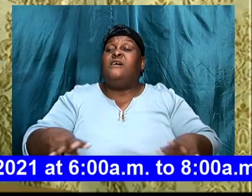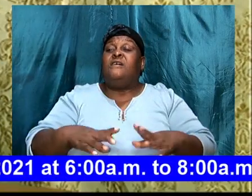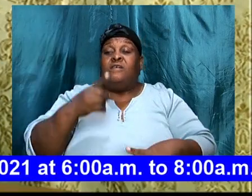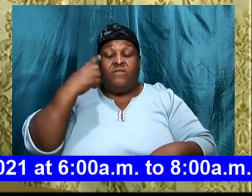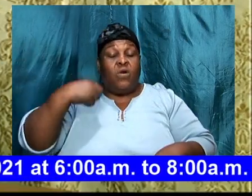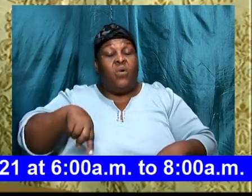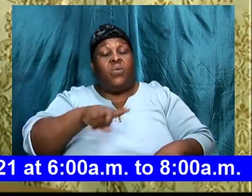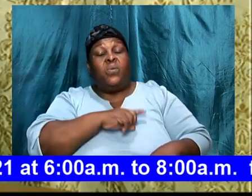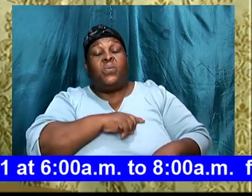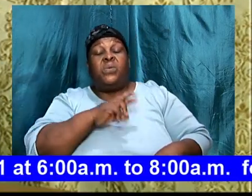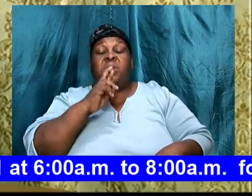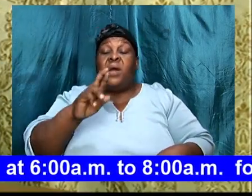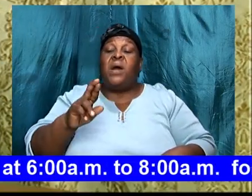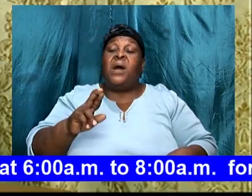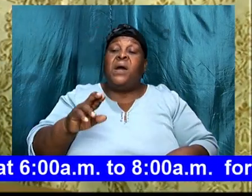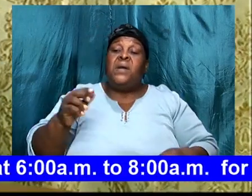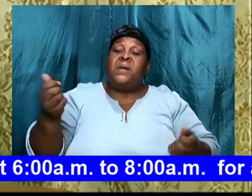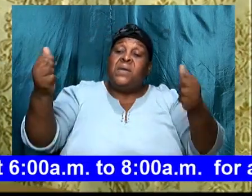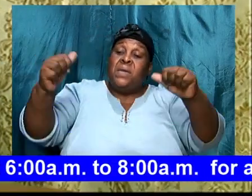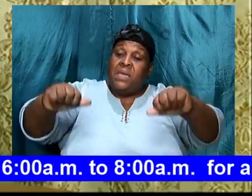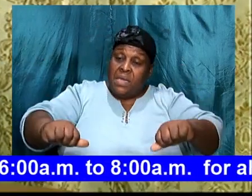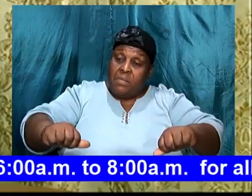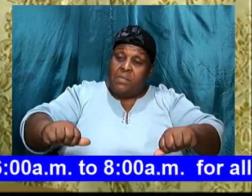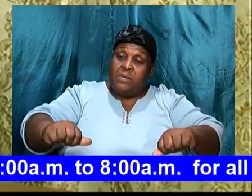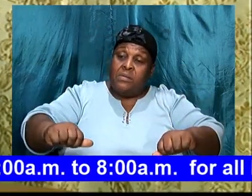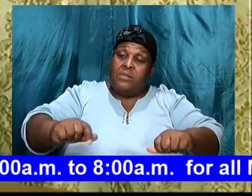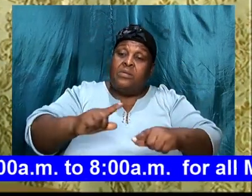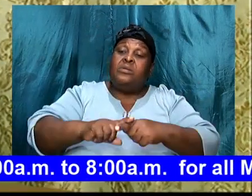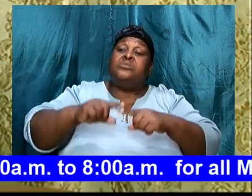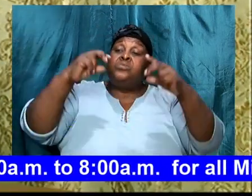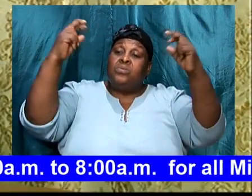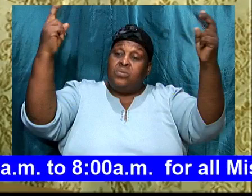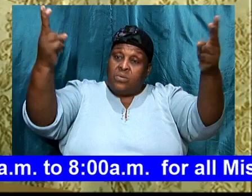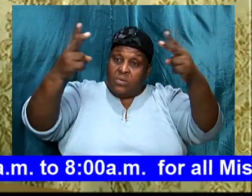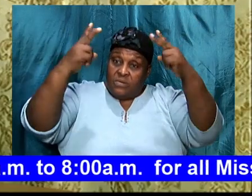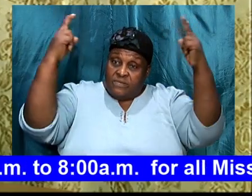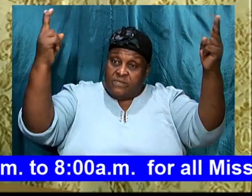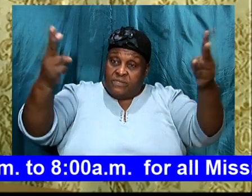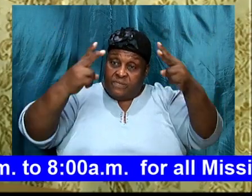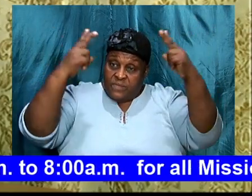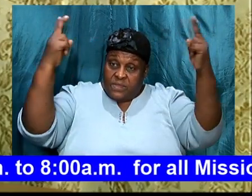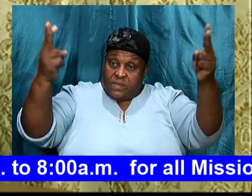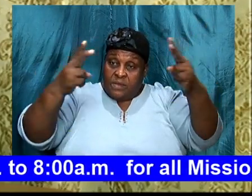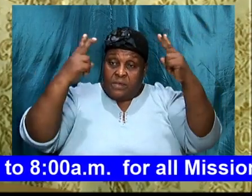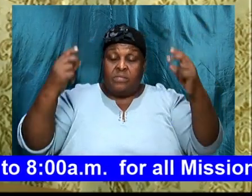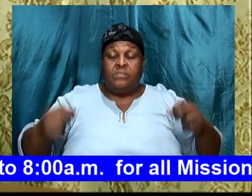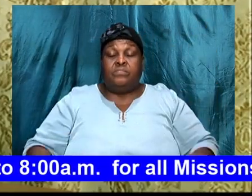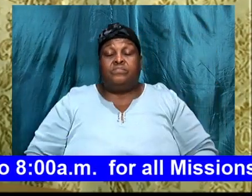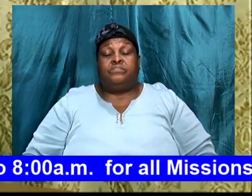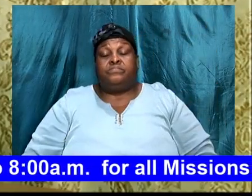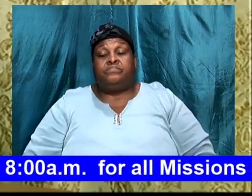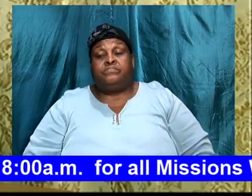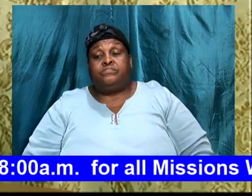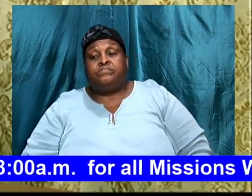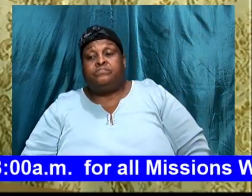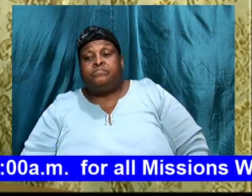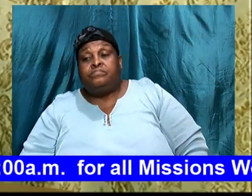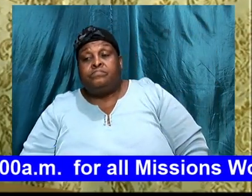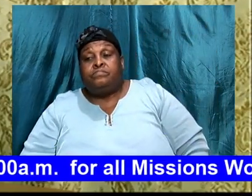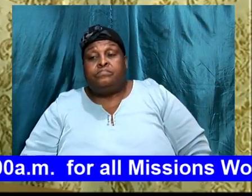well able, to overcome, numbers, 14, 6, to 7,